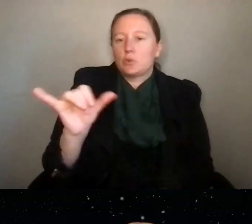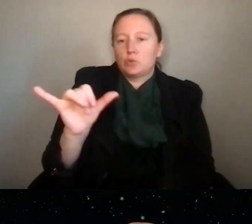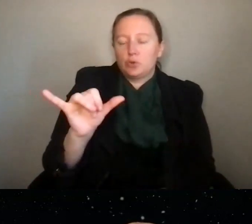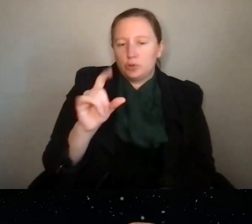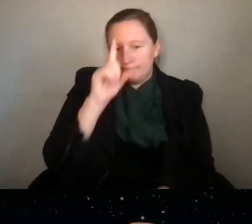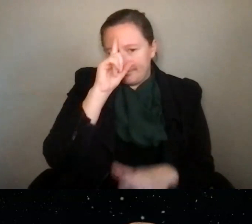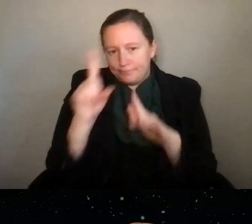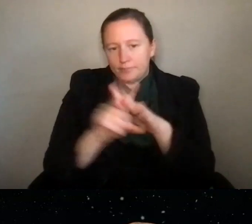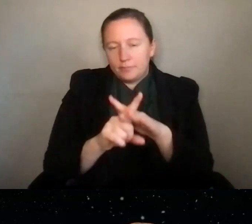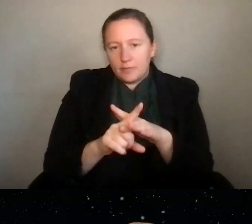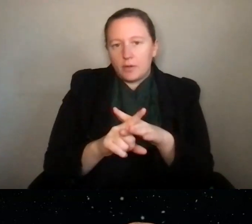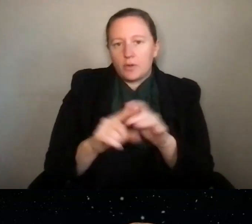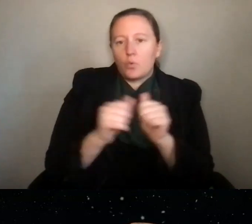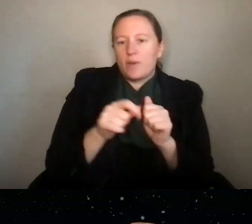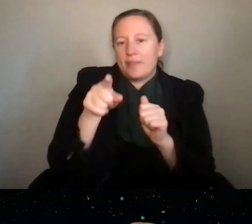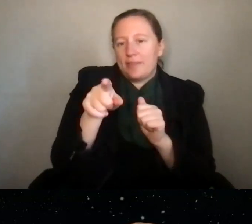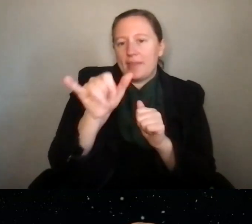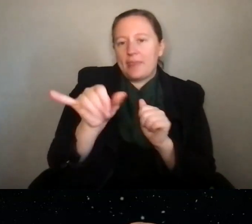just with the sentences there.